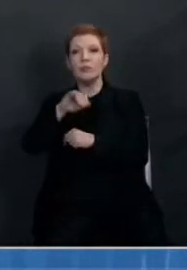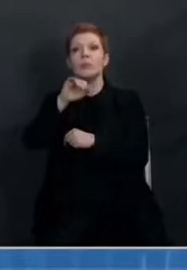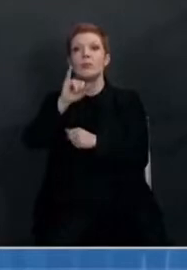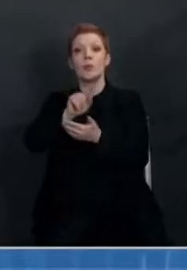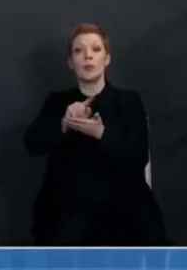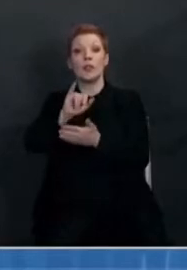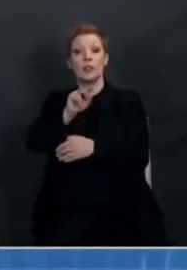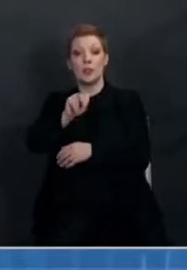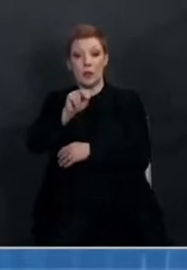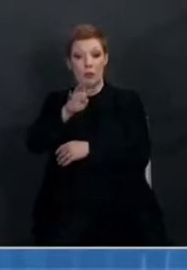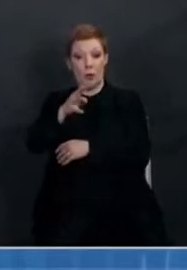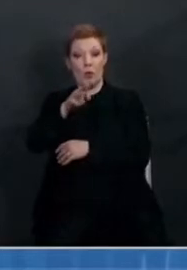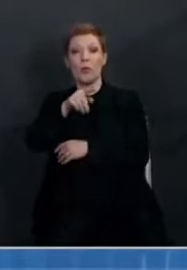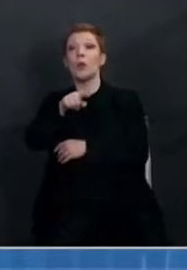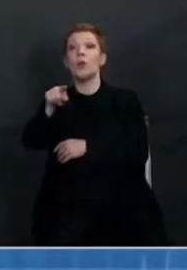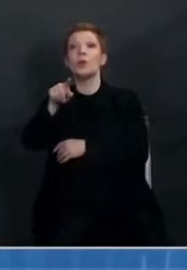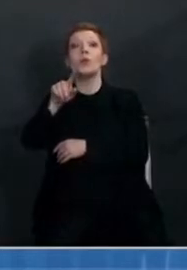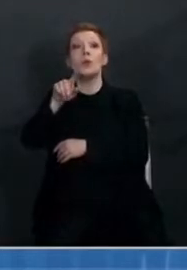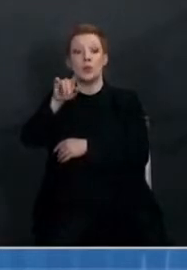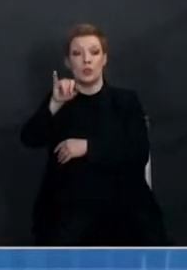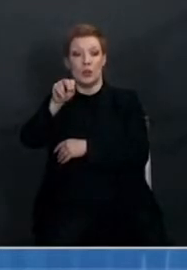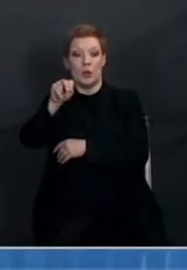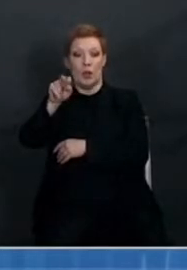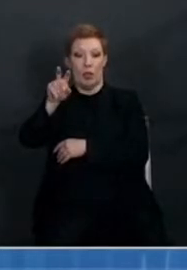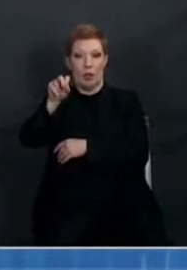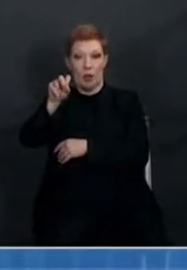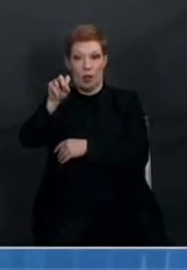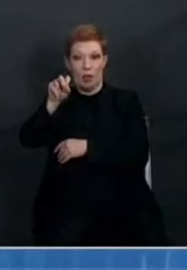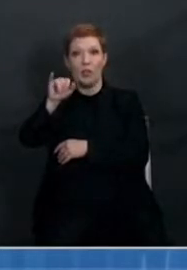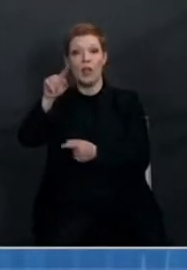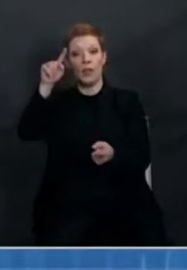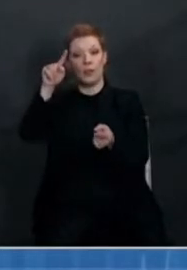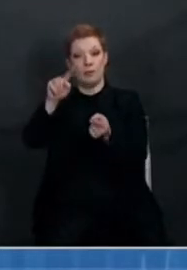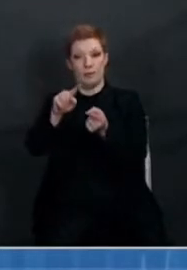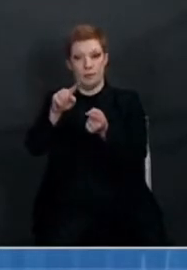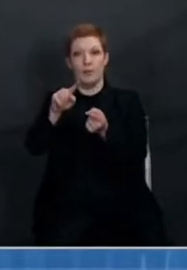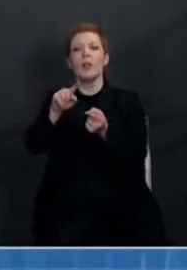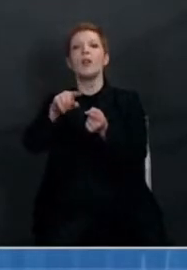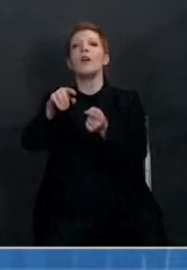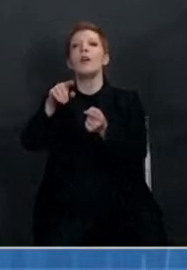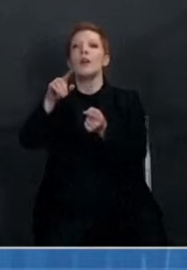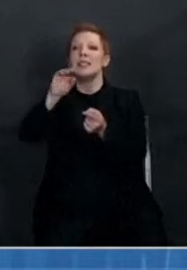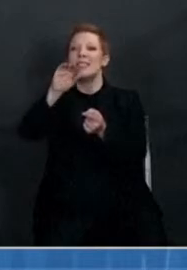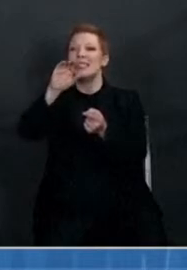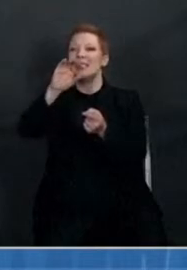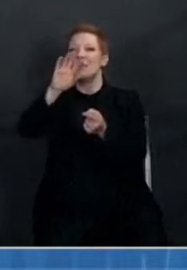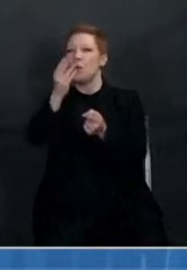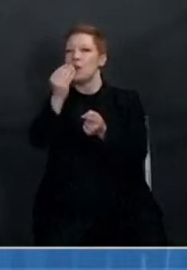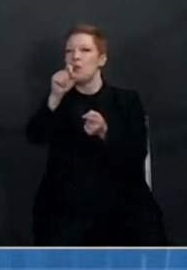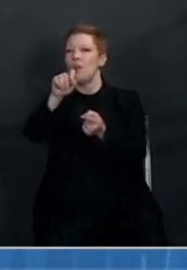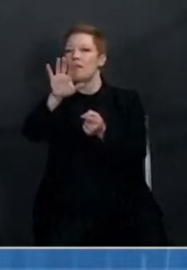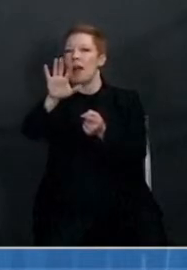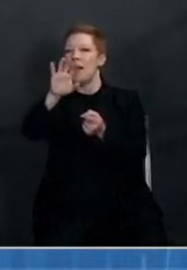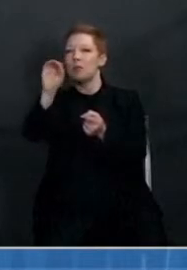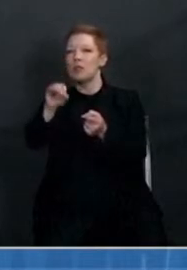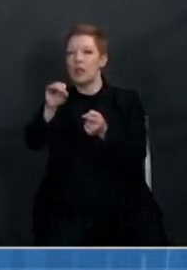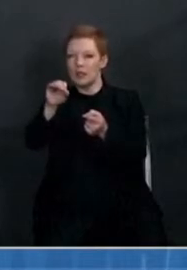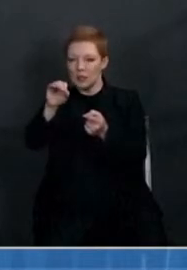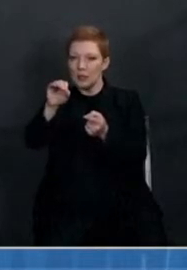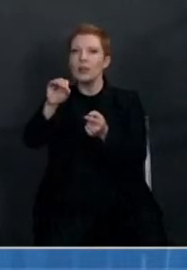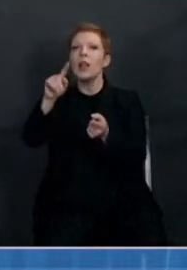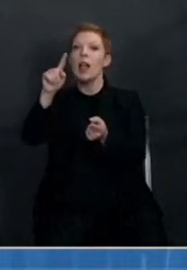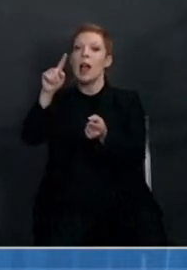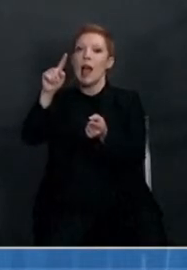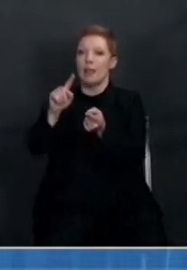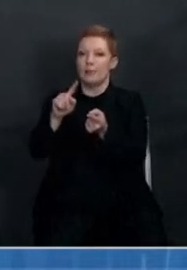January 30th, the seven-day average of new cases decreased 14.5% to 149,000